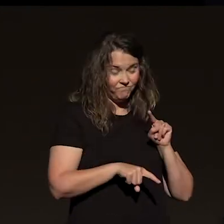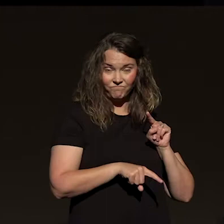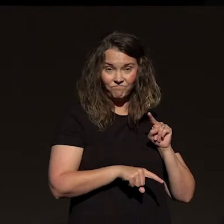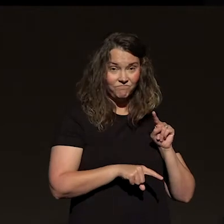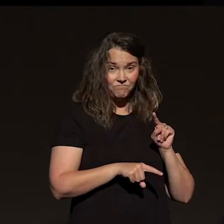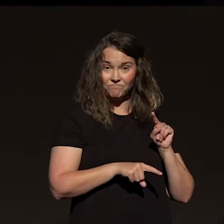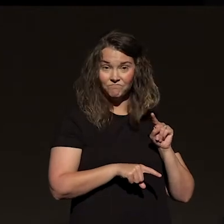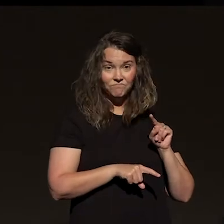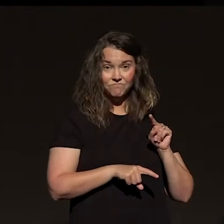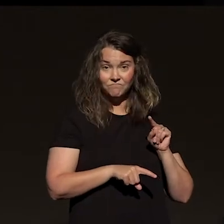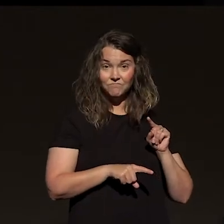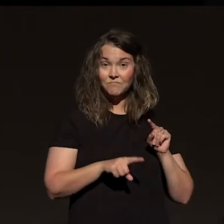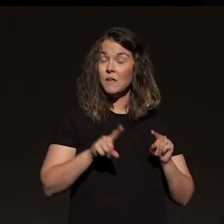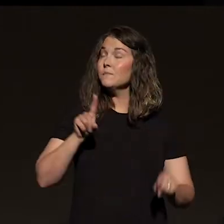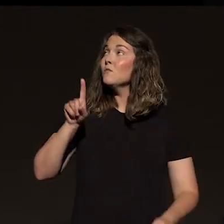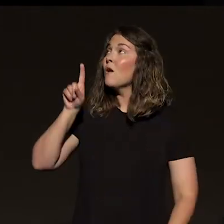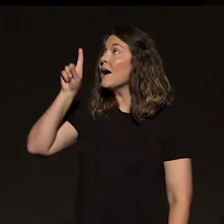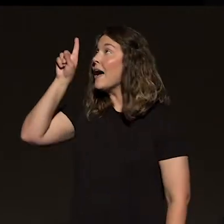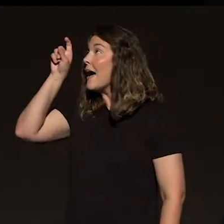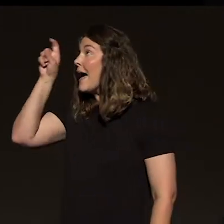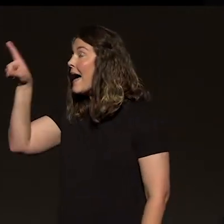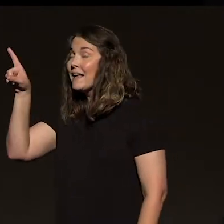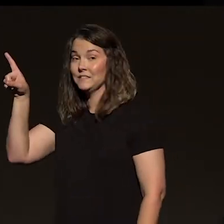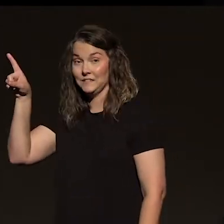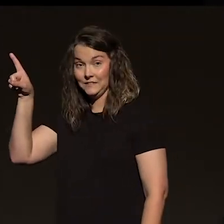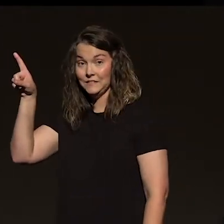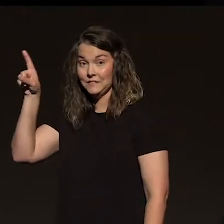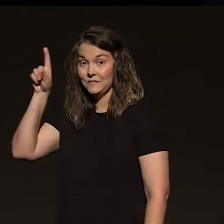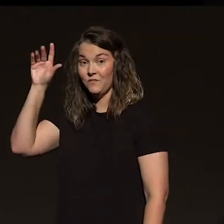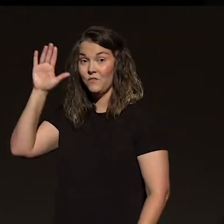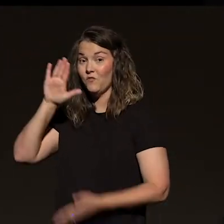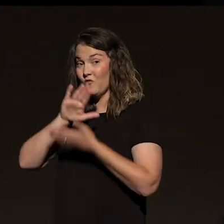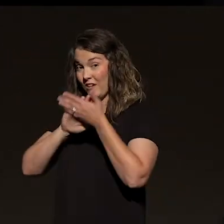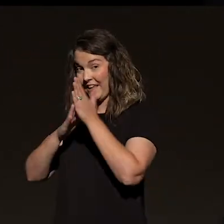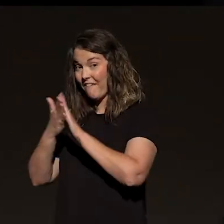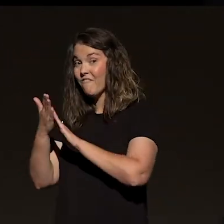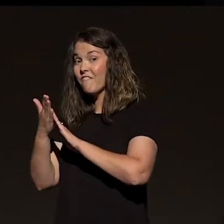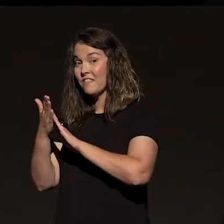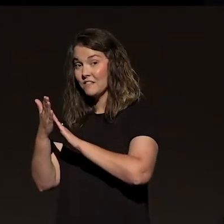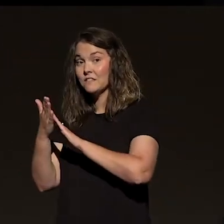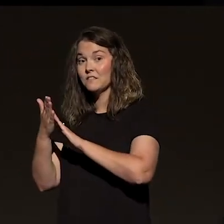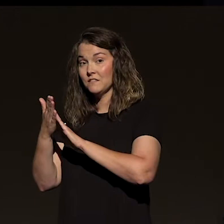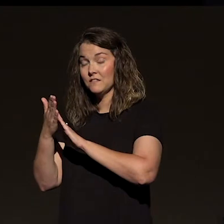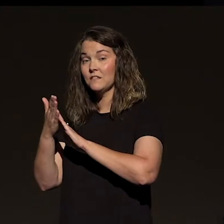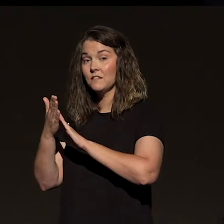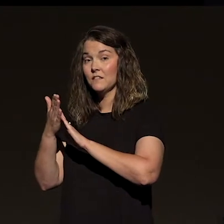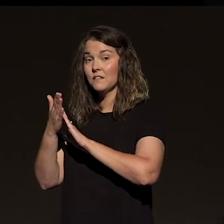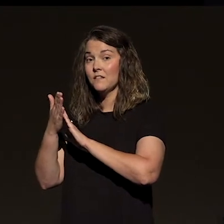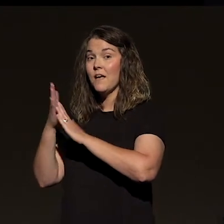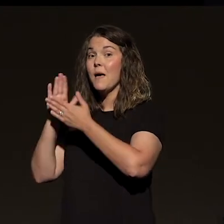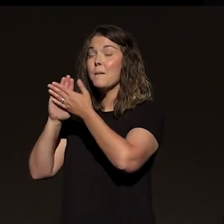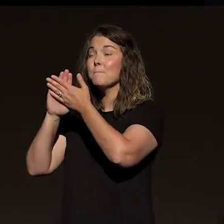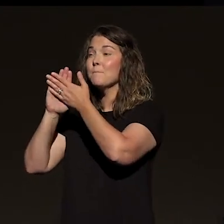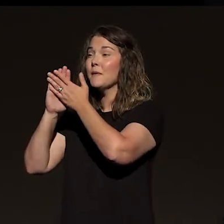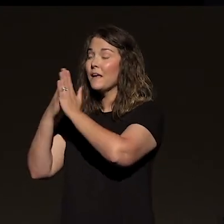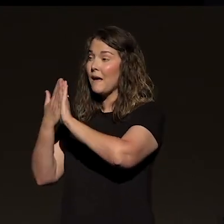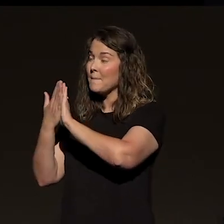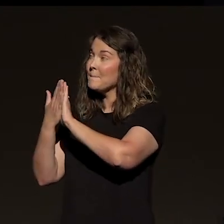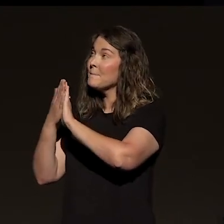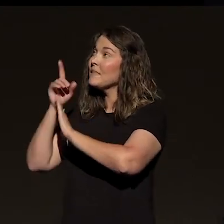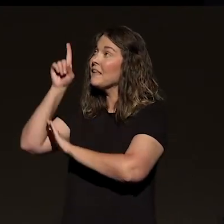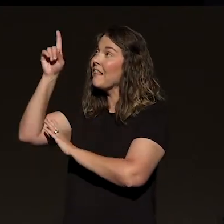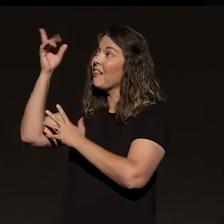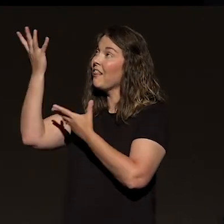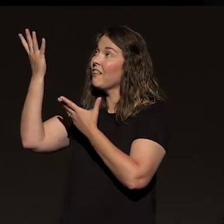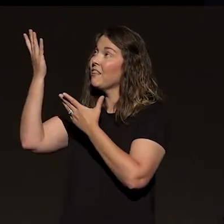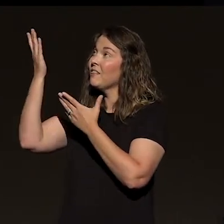forgive you, if you'll ask me in humility and grace to make you alive and become the very center of your life, where